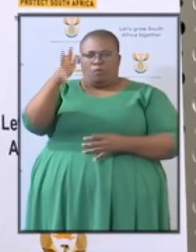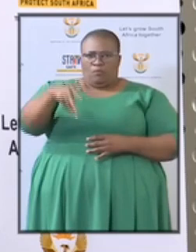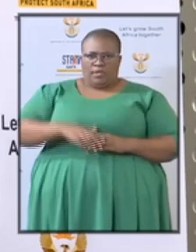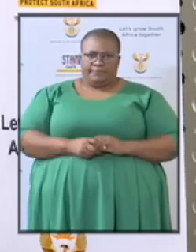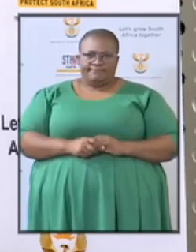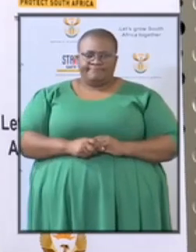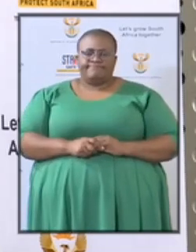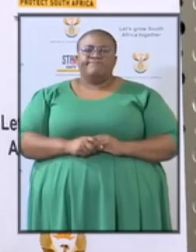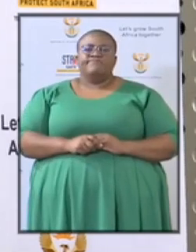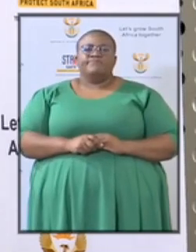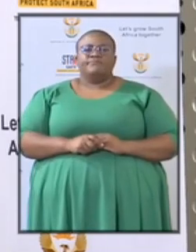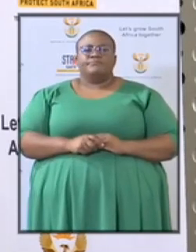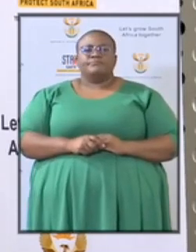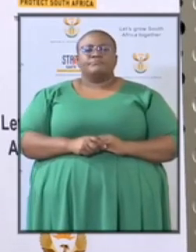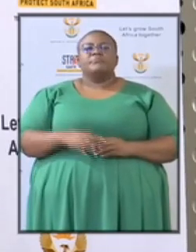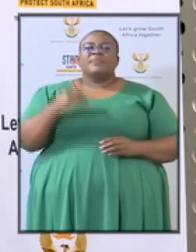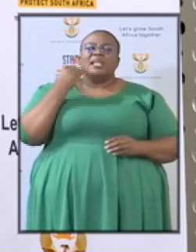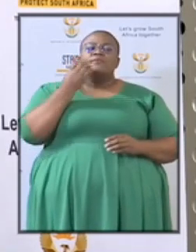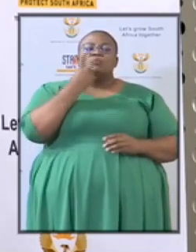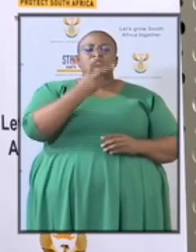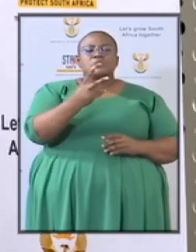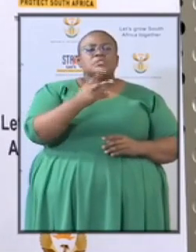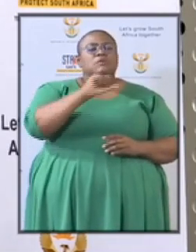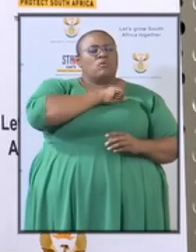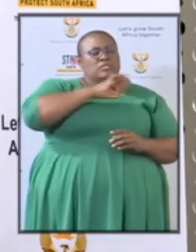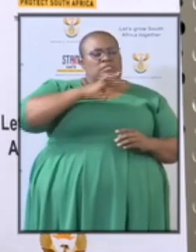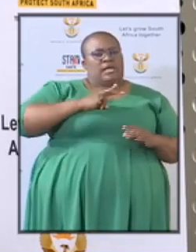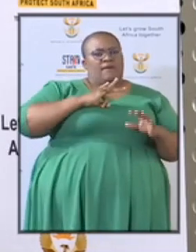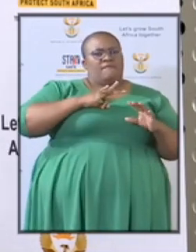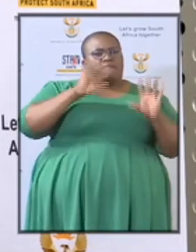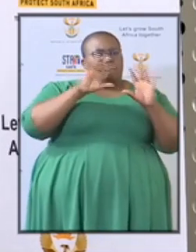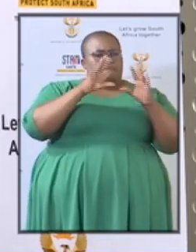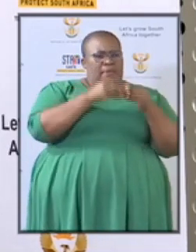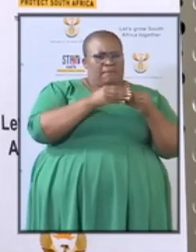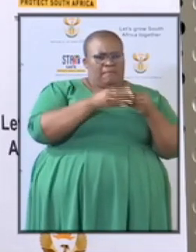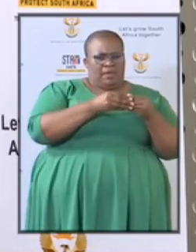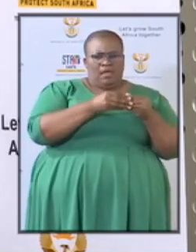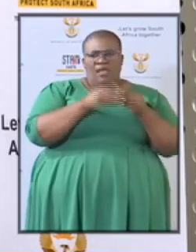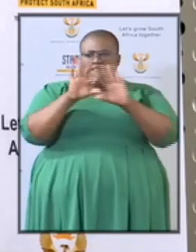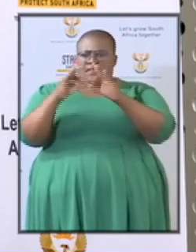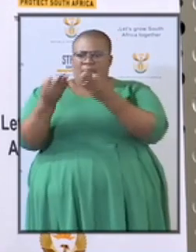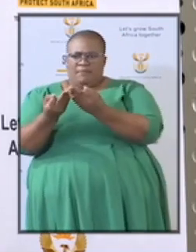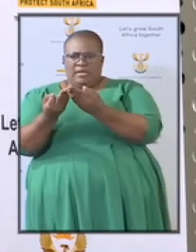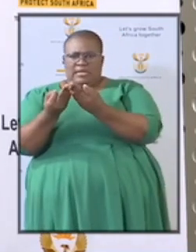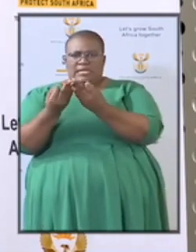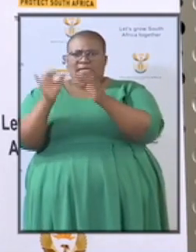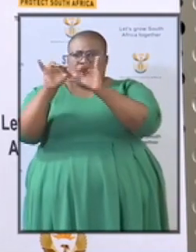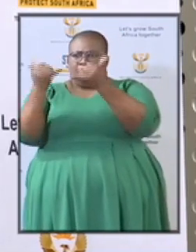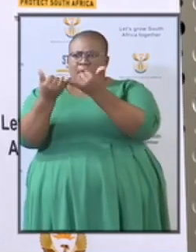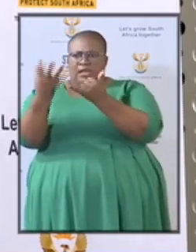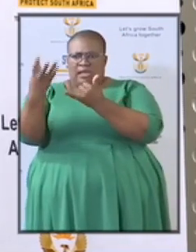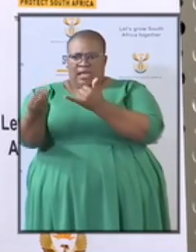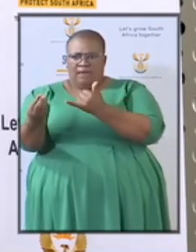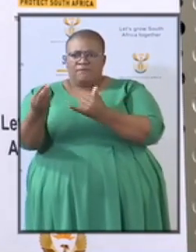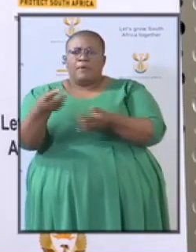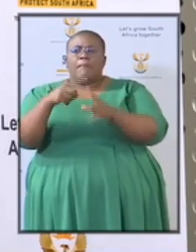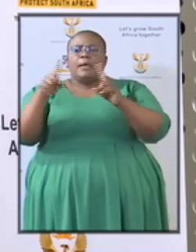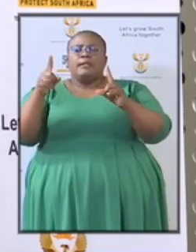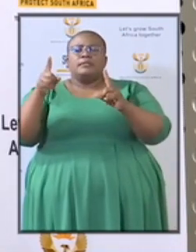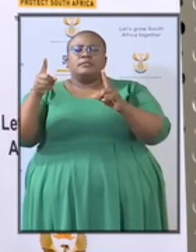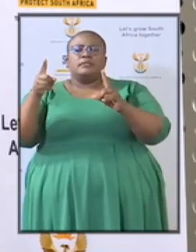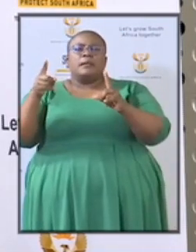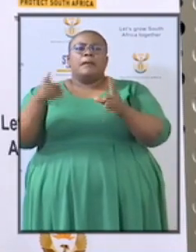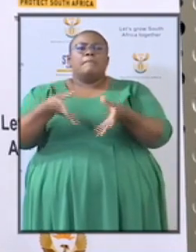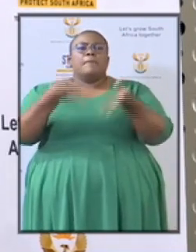conflict of interest that we have identified at this stage we have not yet identified any and then as and when it arises